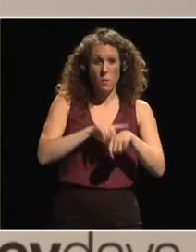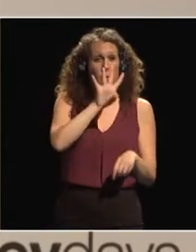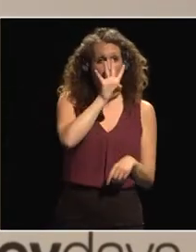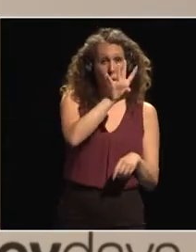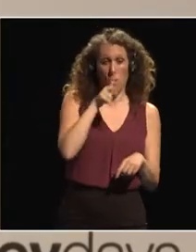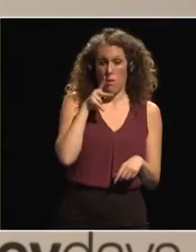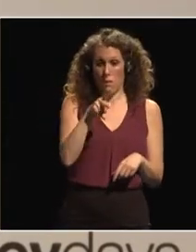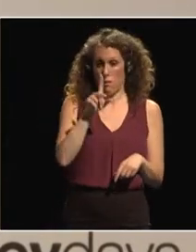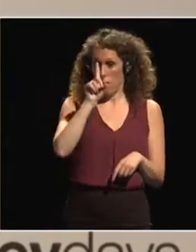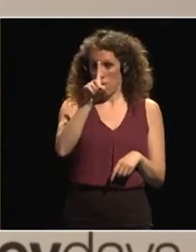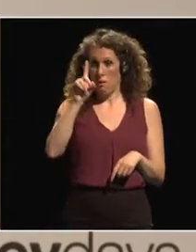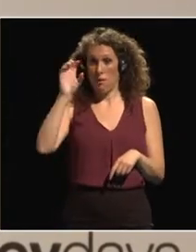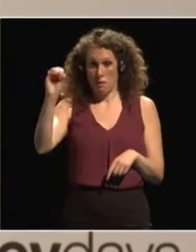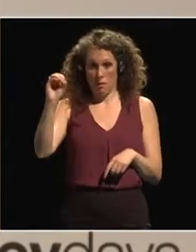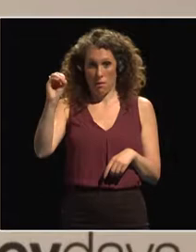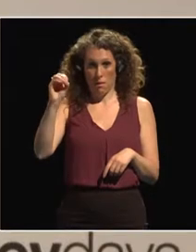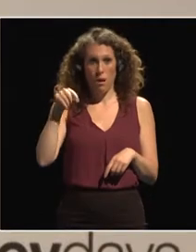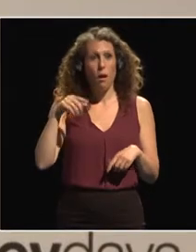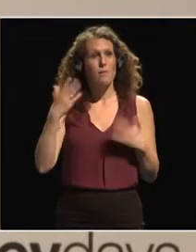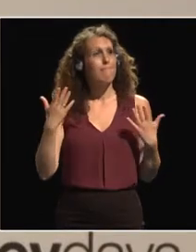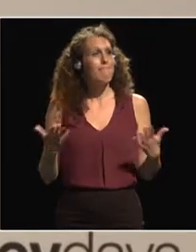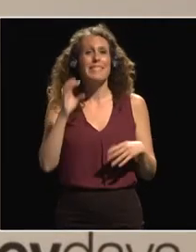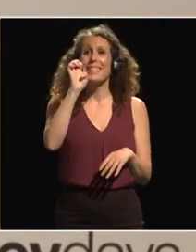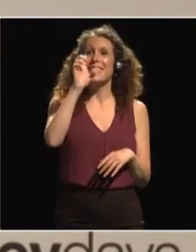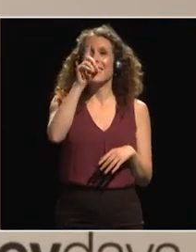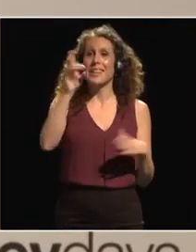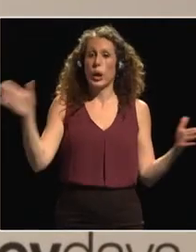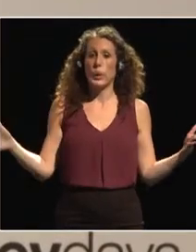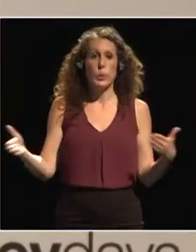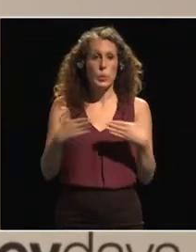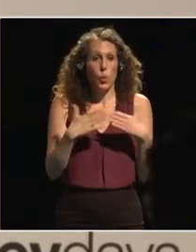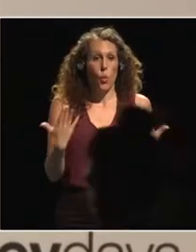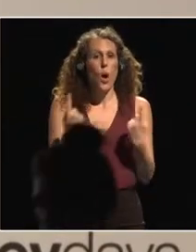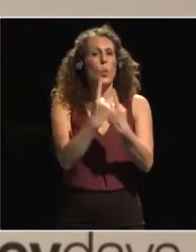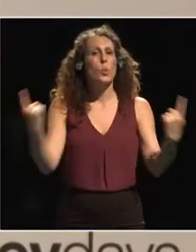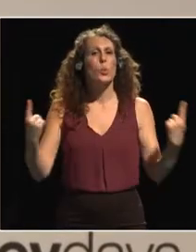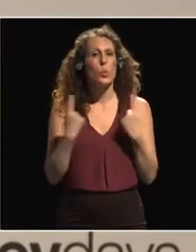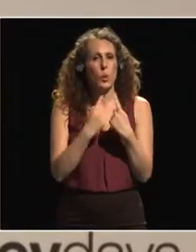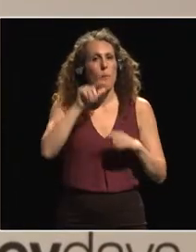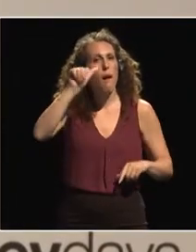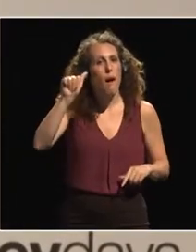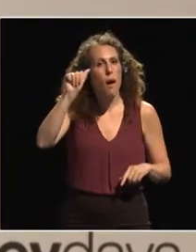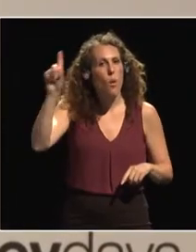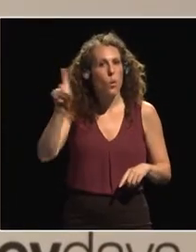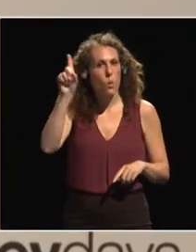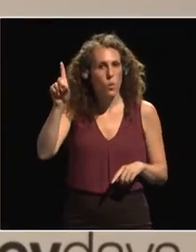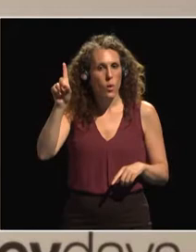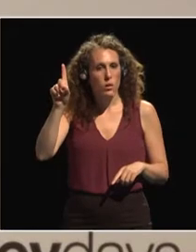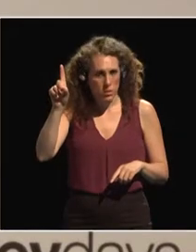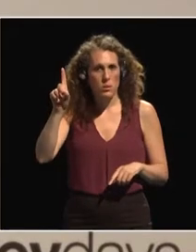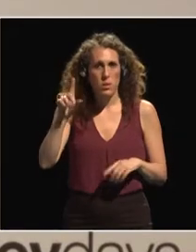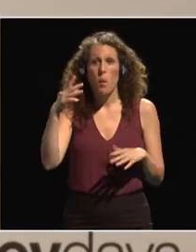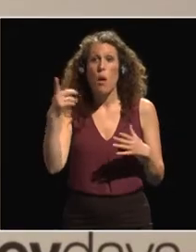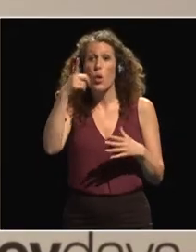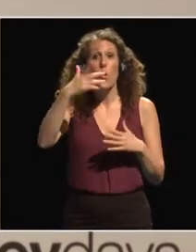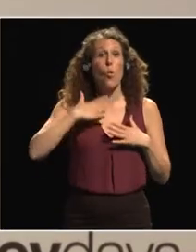conclusion of the EDDs in room A1. But you can also enjoy it here